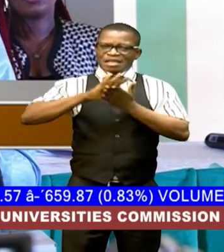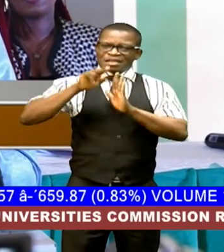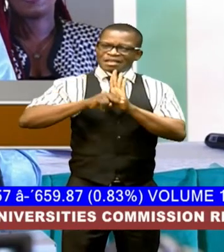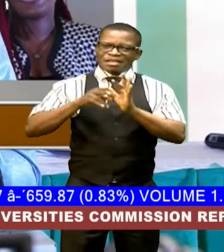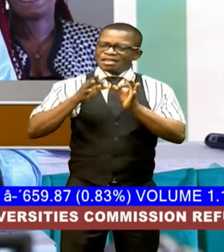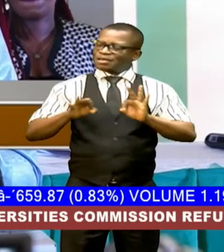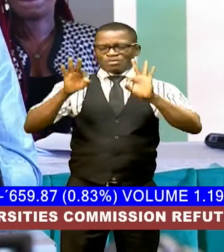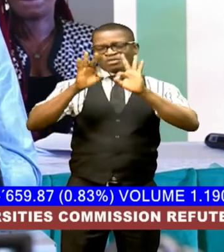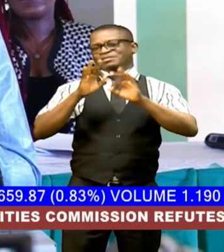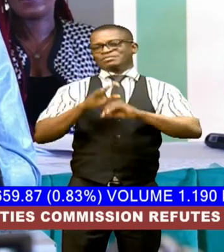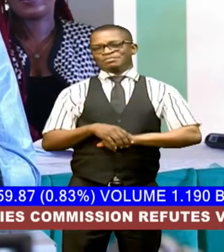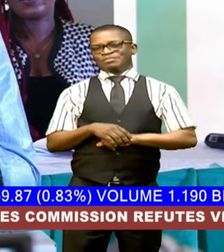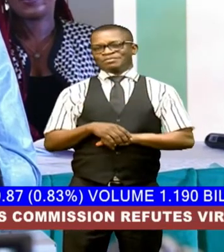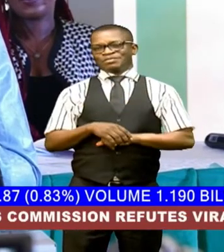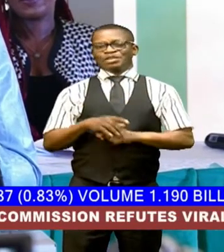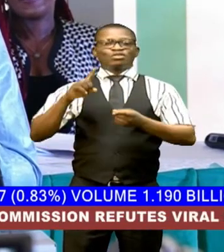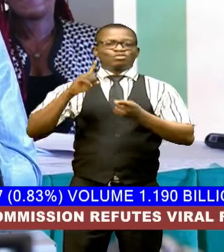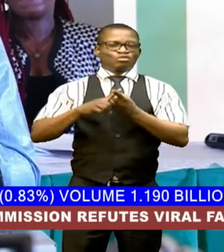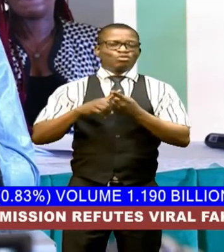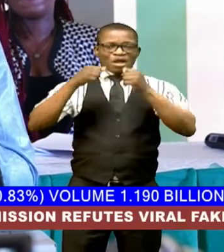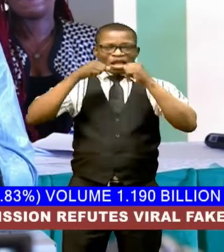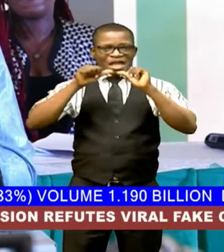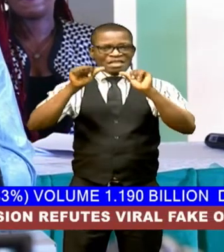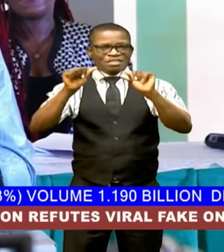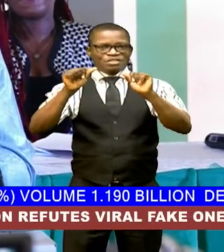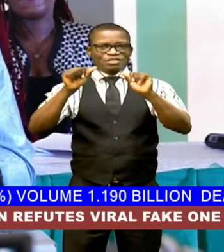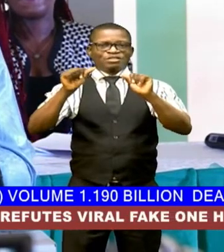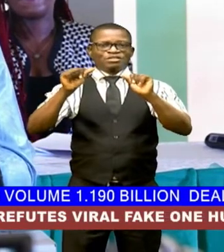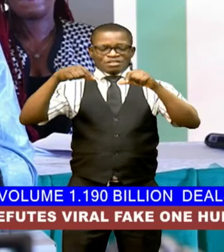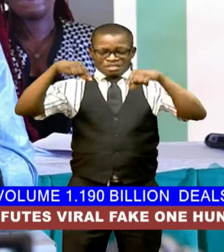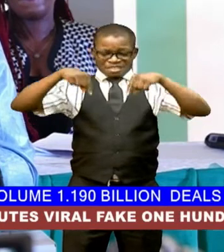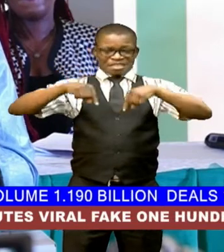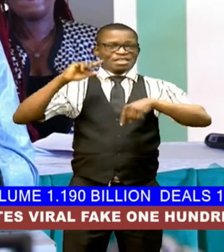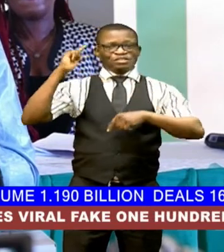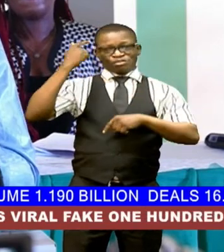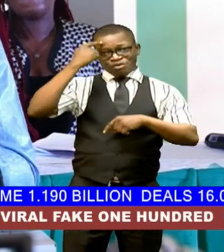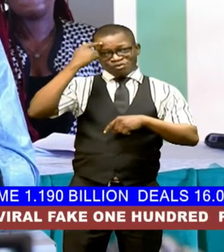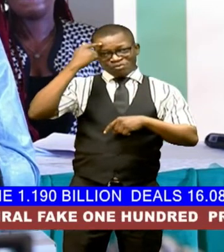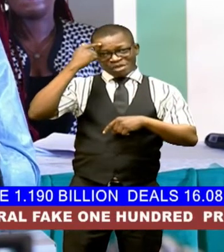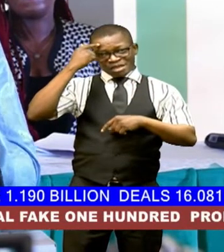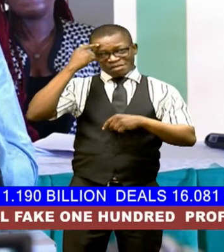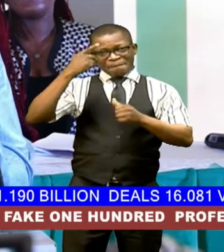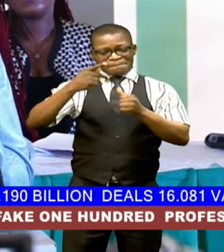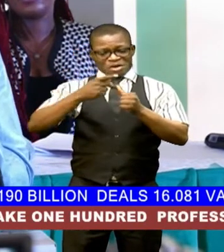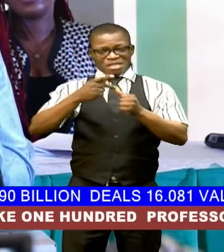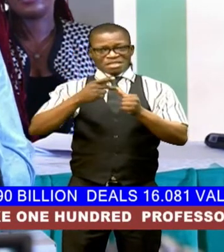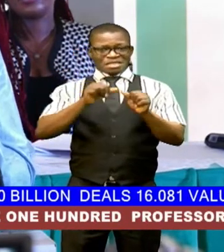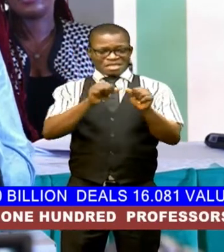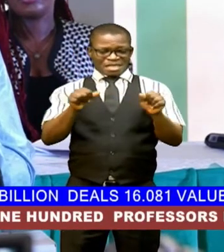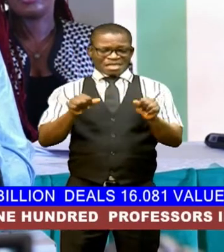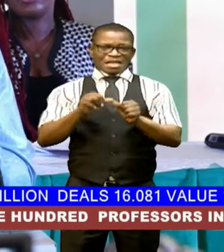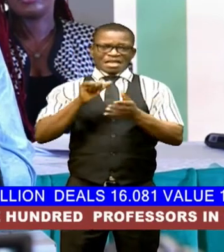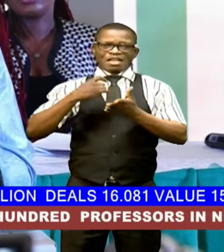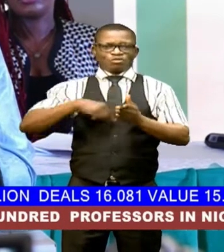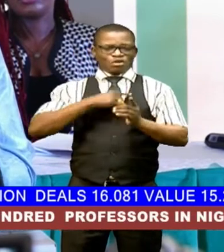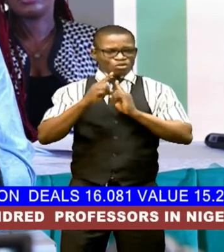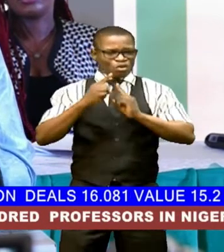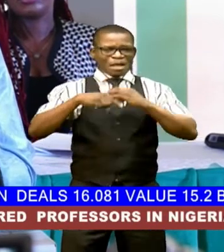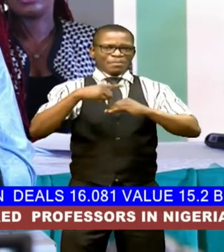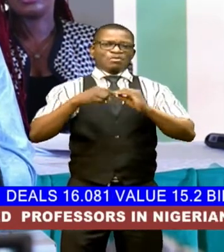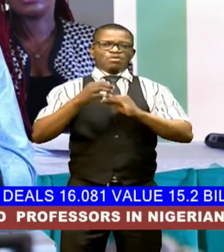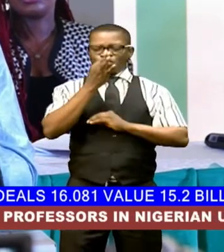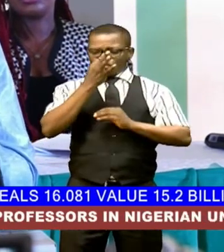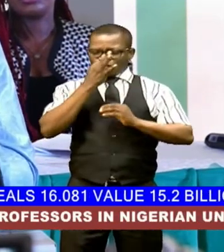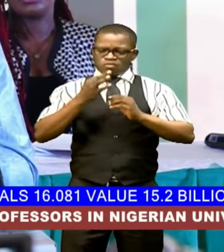in the realization of this government priority areas which we are talking about food production